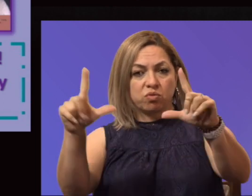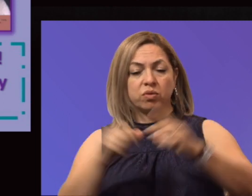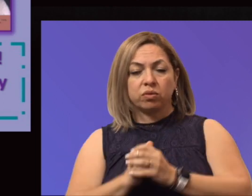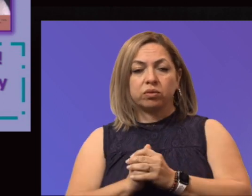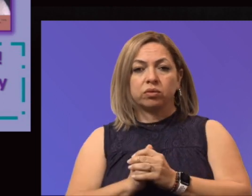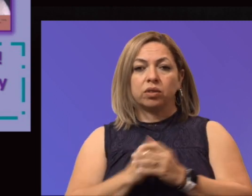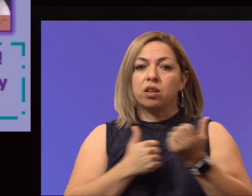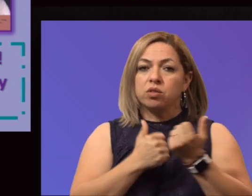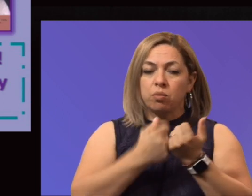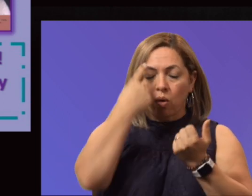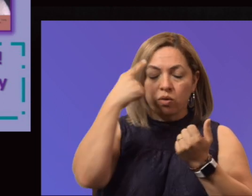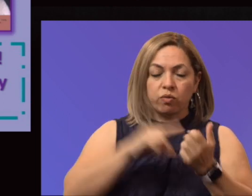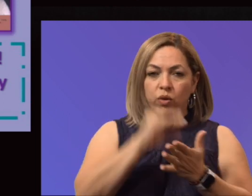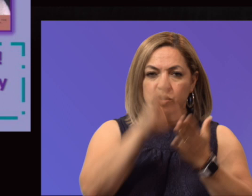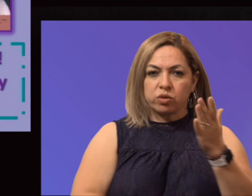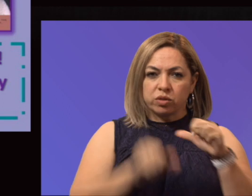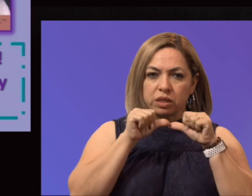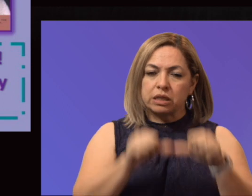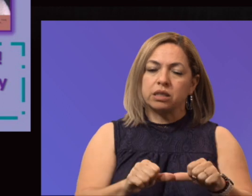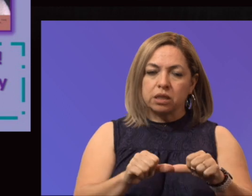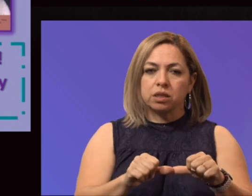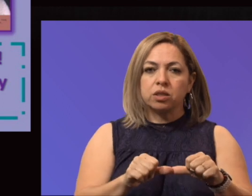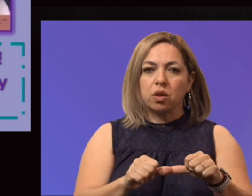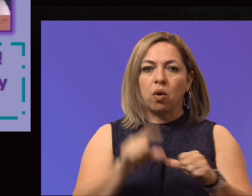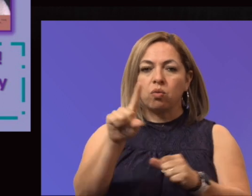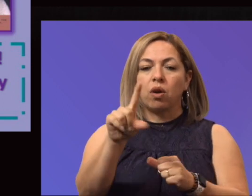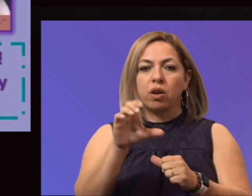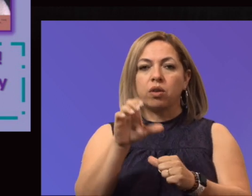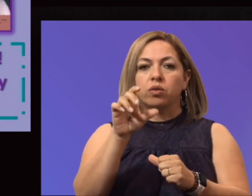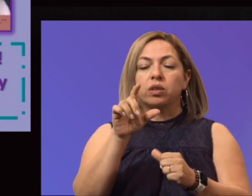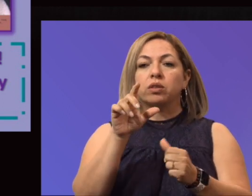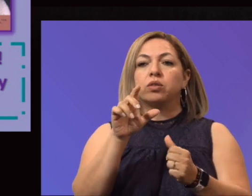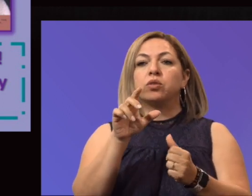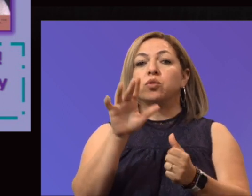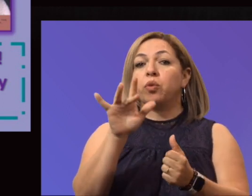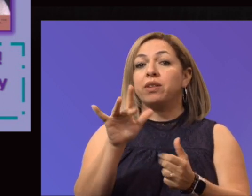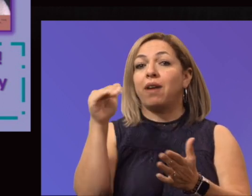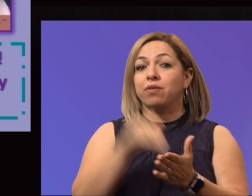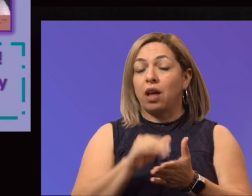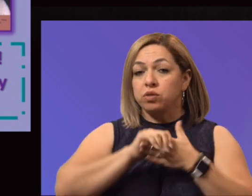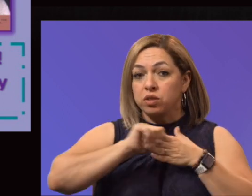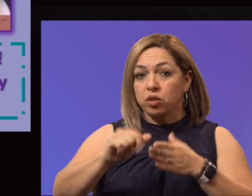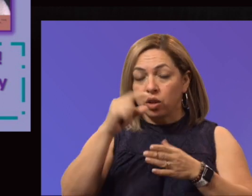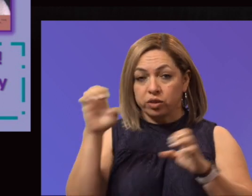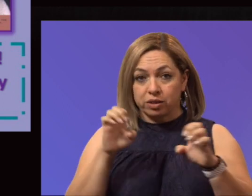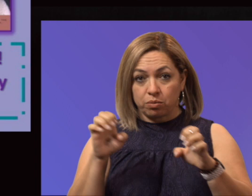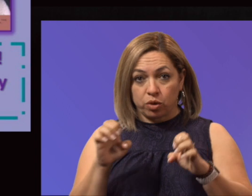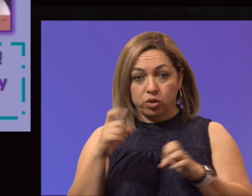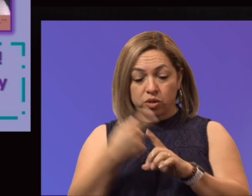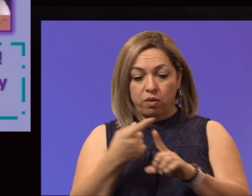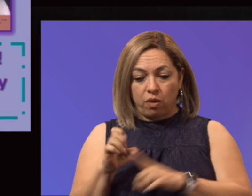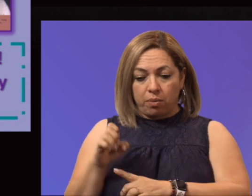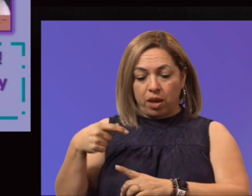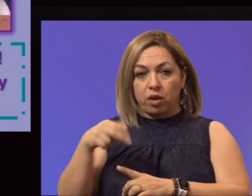,000 in emergency funding from EDQUITY to help students impacted by the COVID pandemic over the 2021